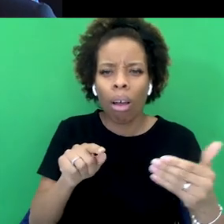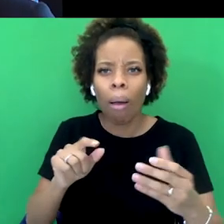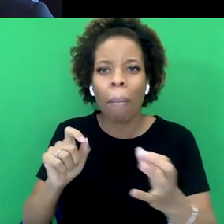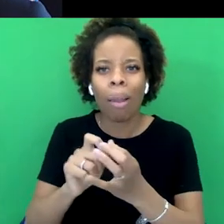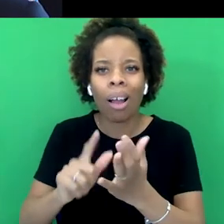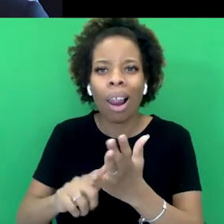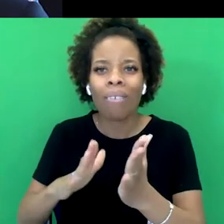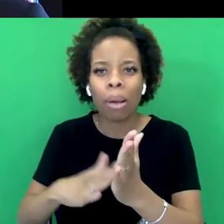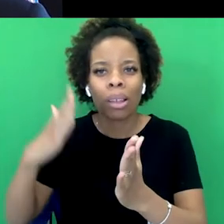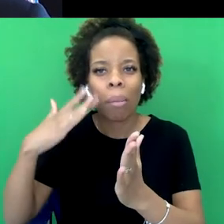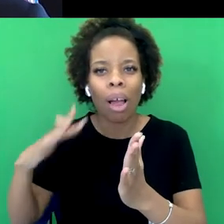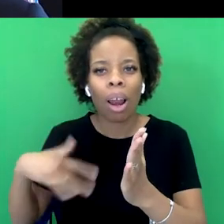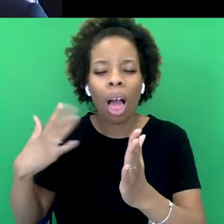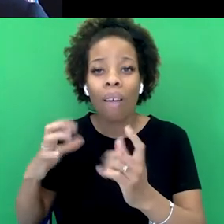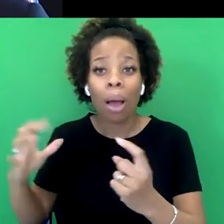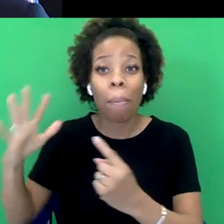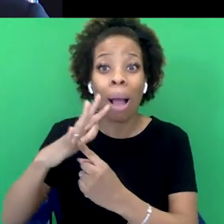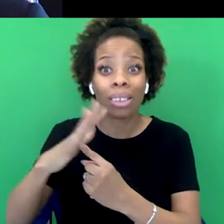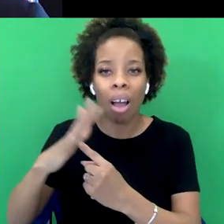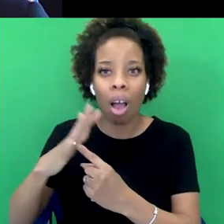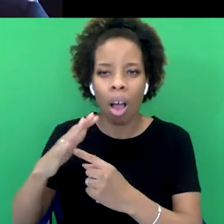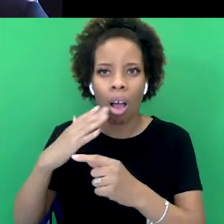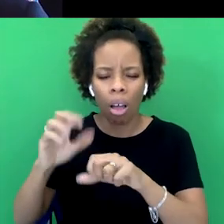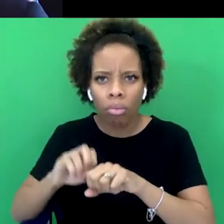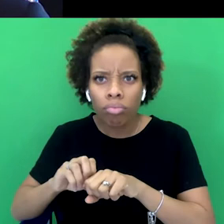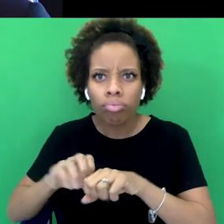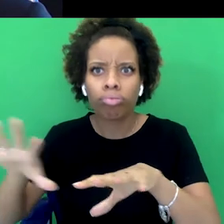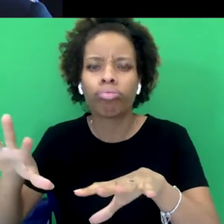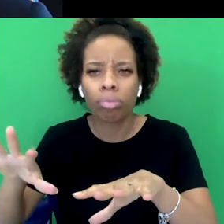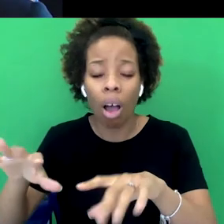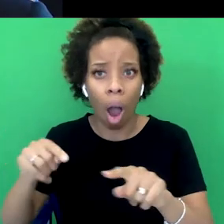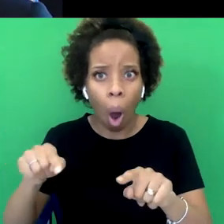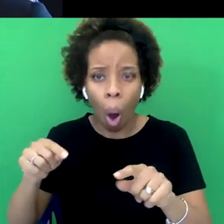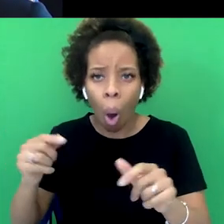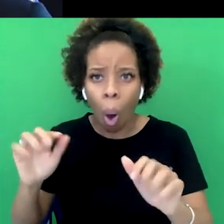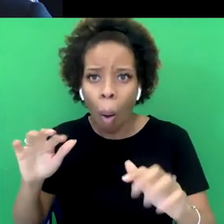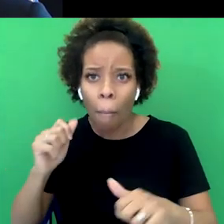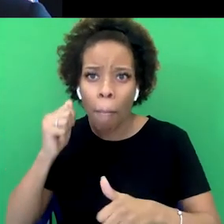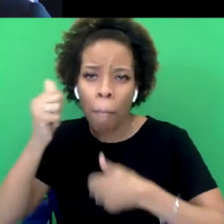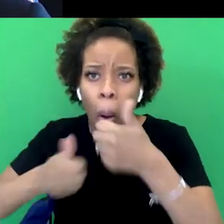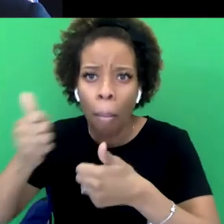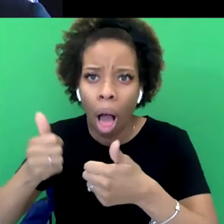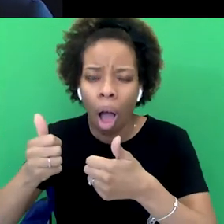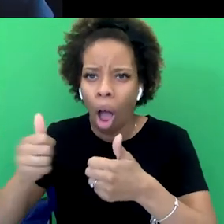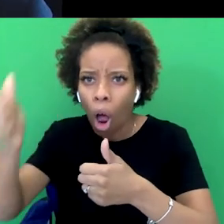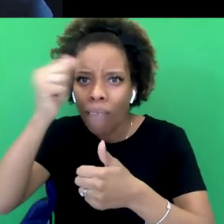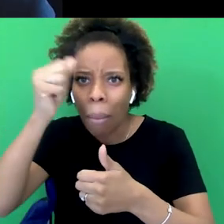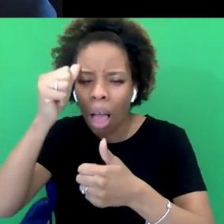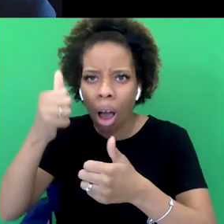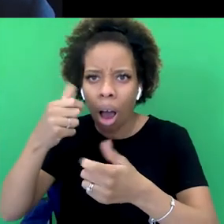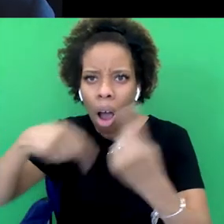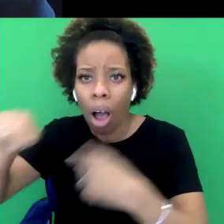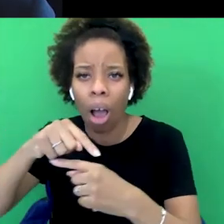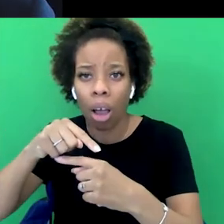and there was a BBC News at 10 report about how Britain exported ideas of racism to America. Now, we gave